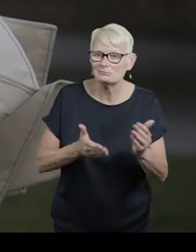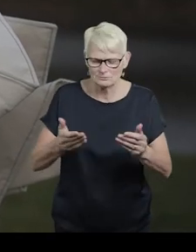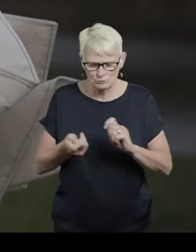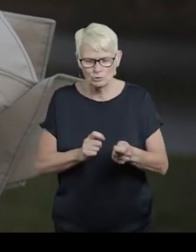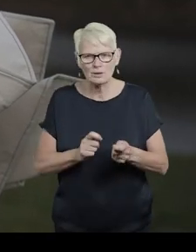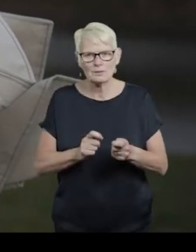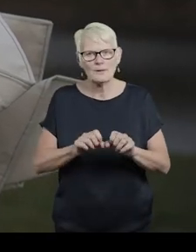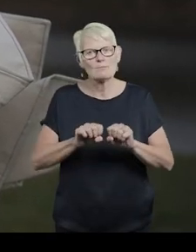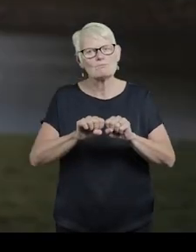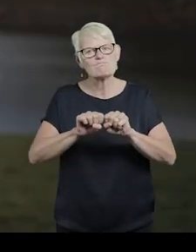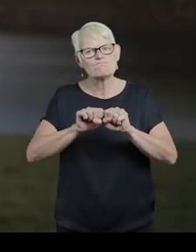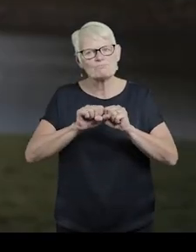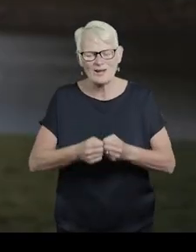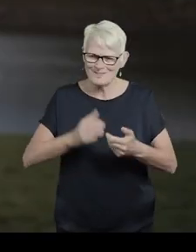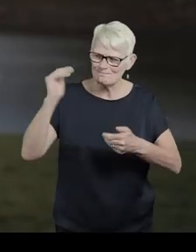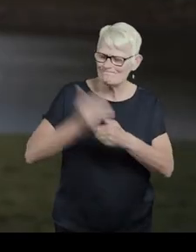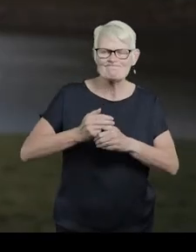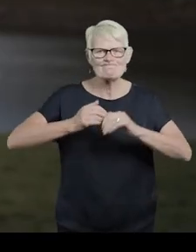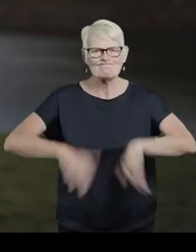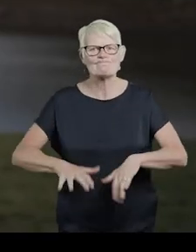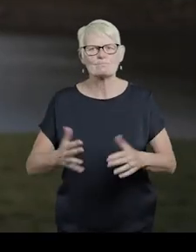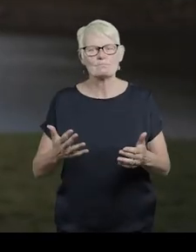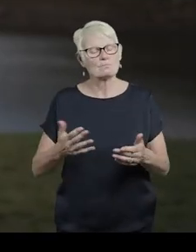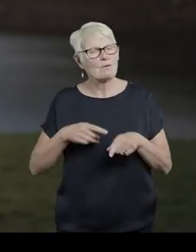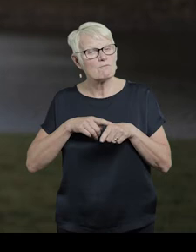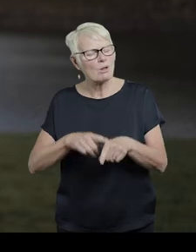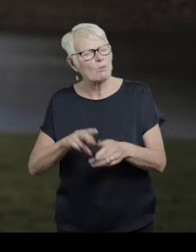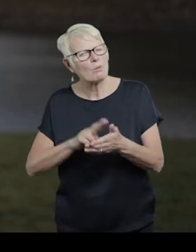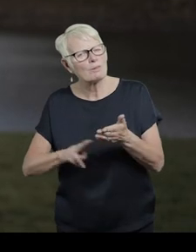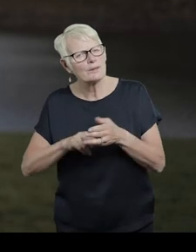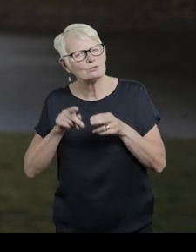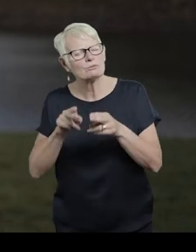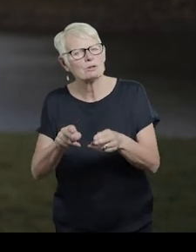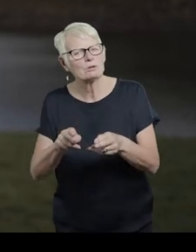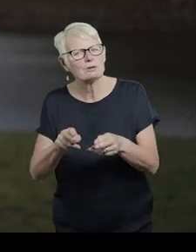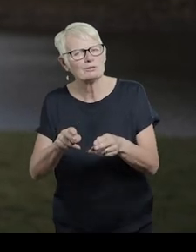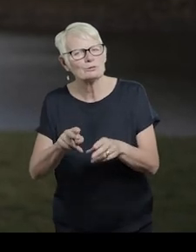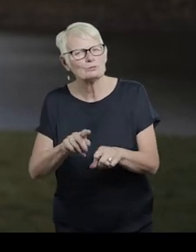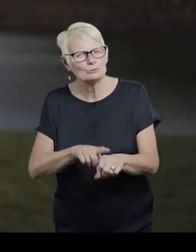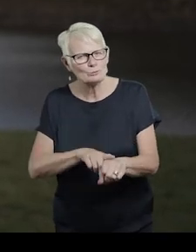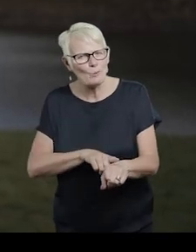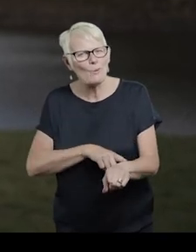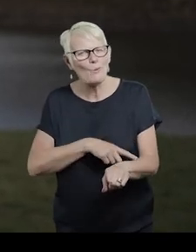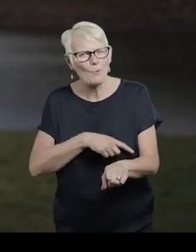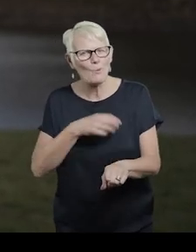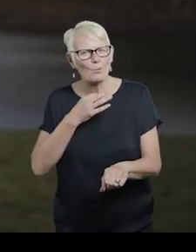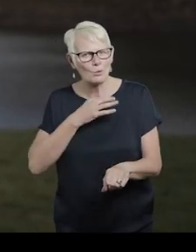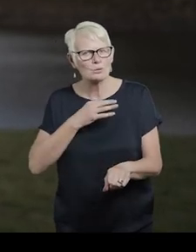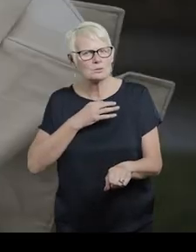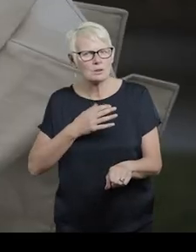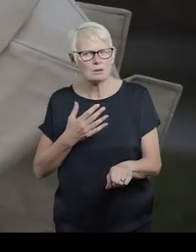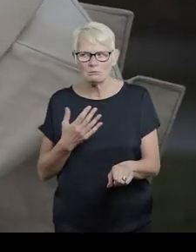Break them down. Follow the natural path. Slow water.